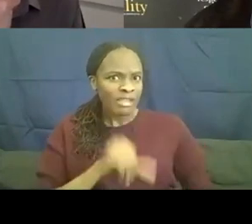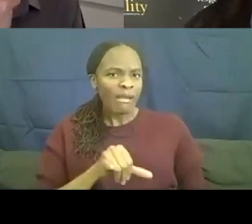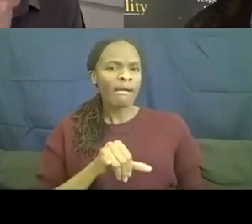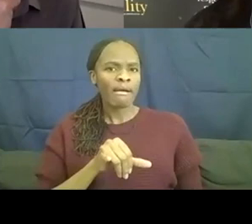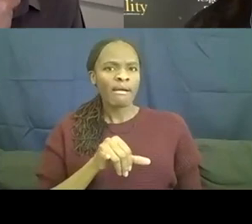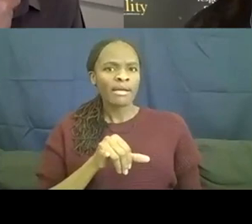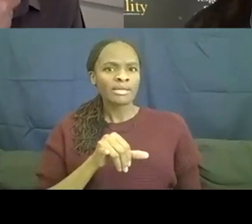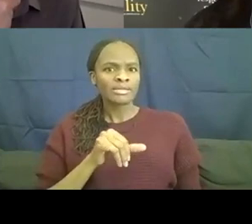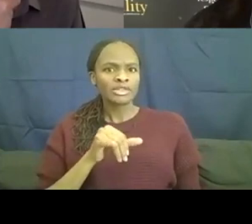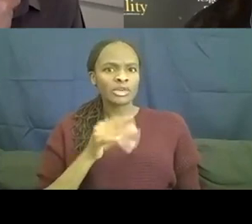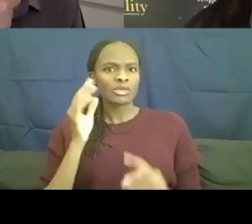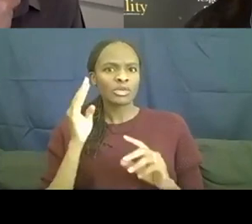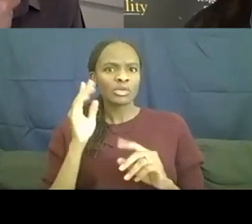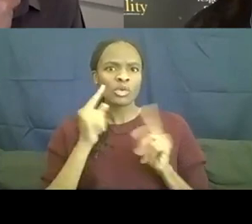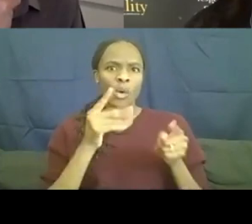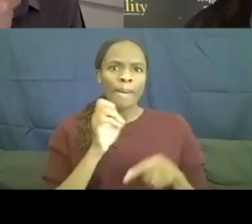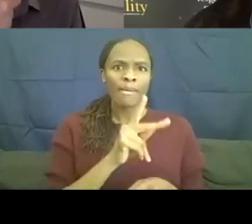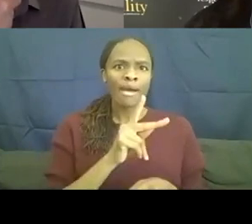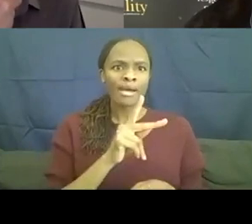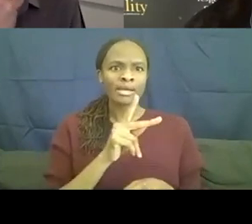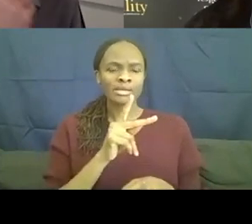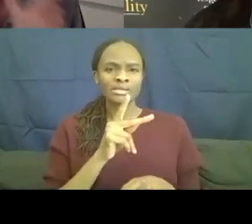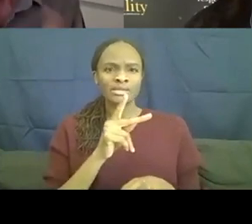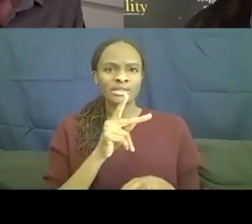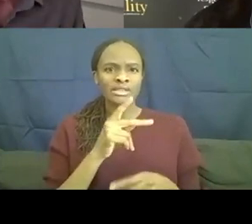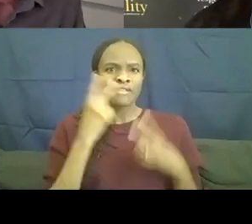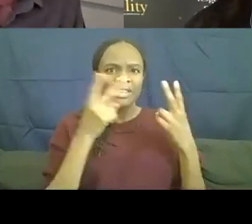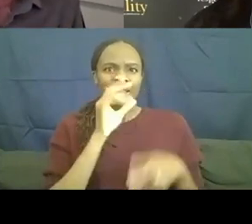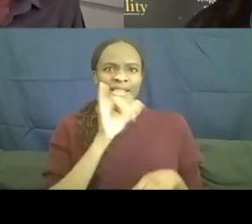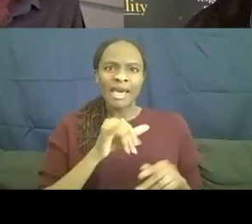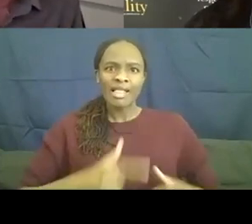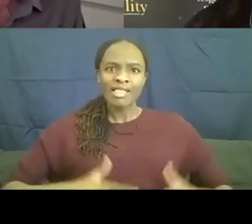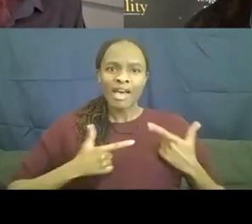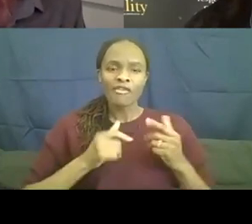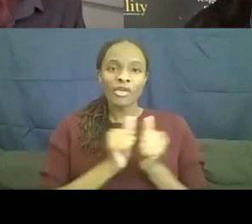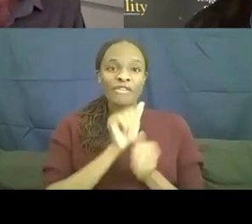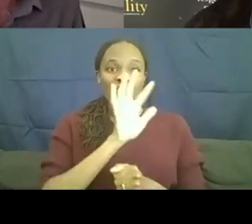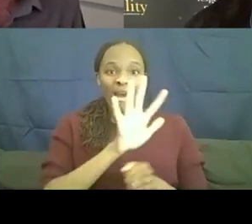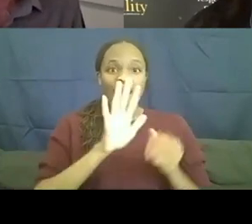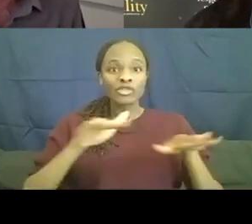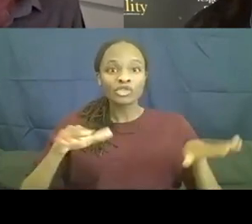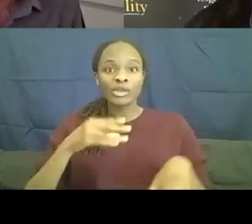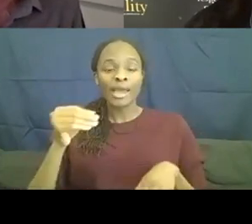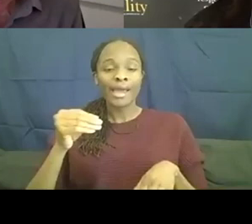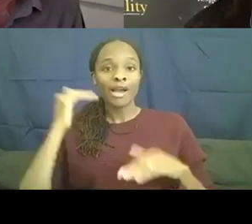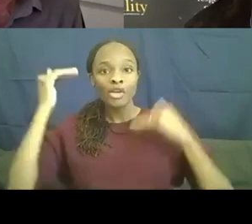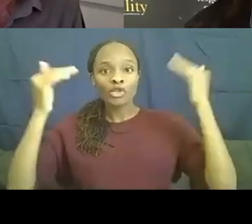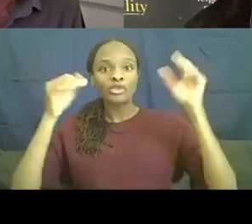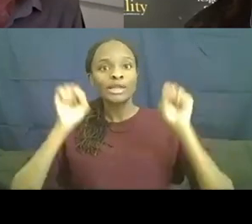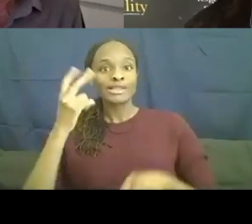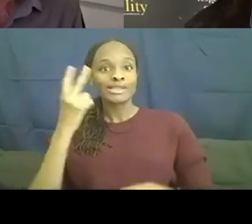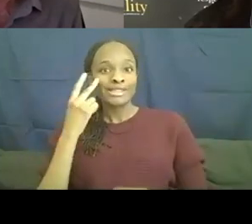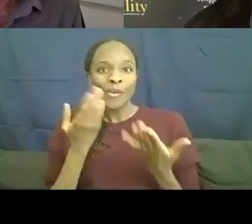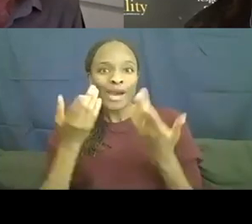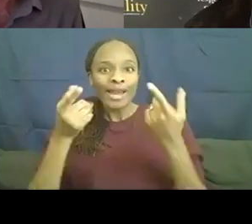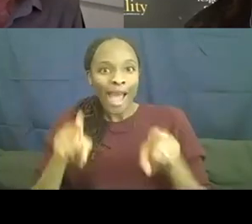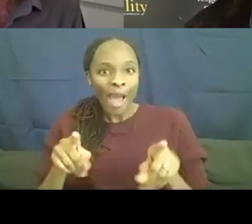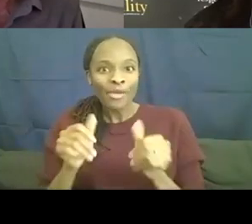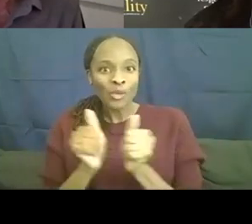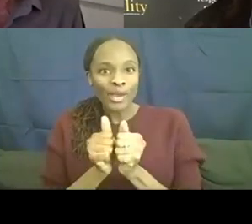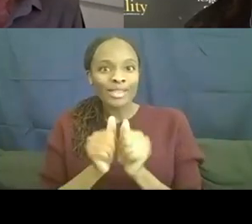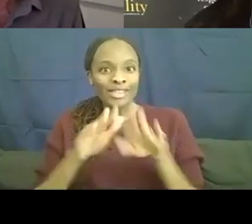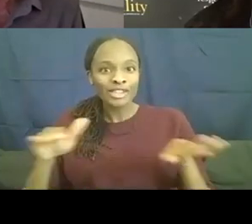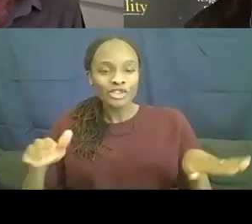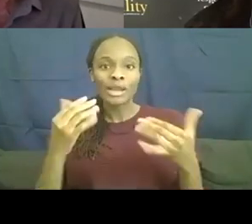group of five children, now adults, we could see what happened to these children and now